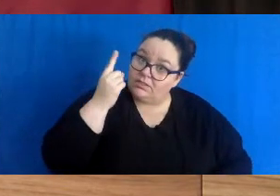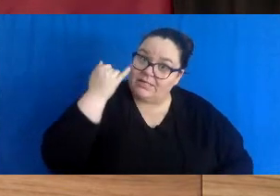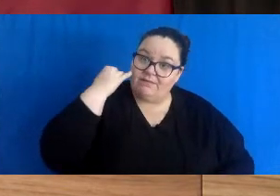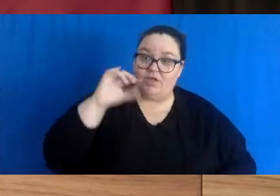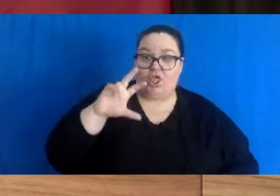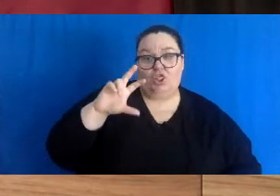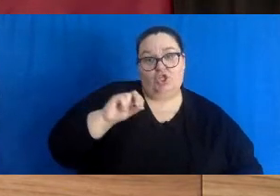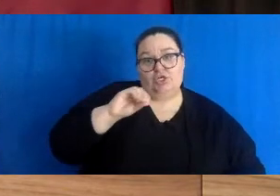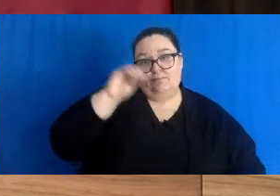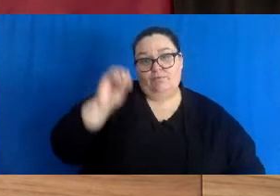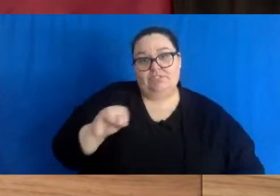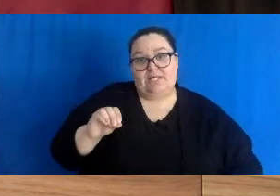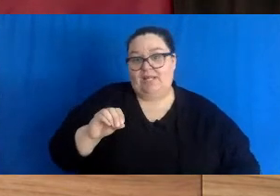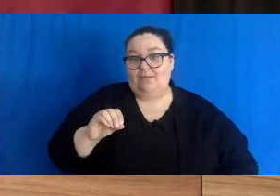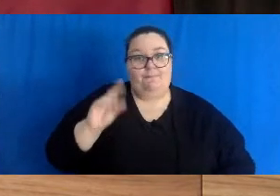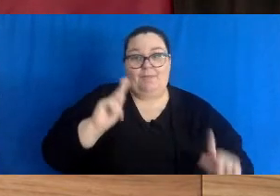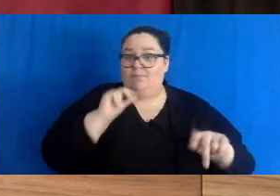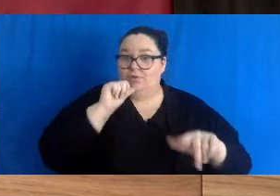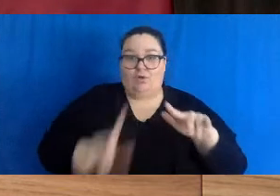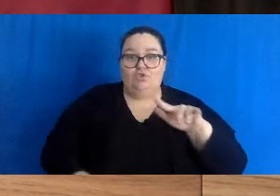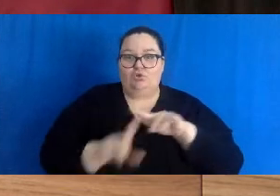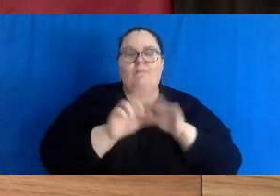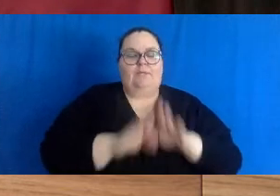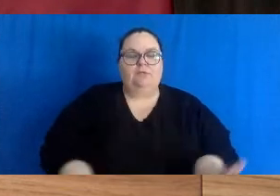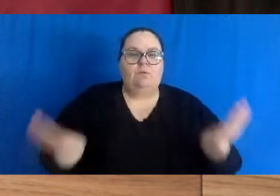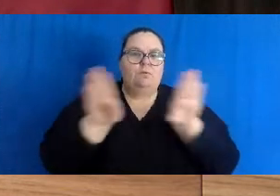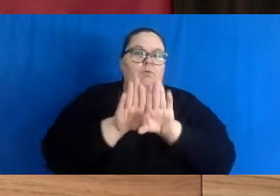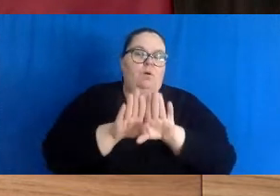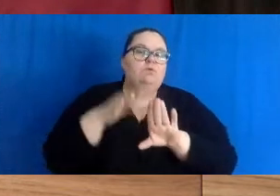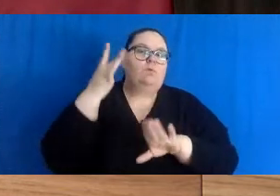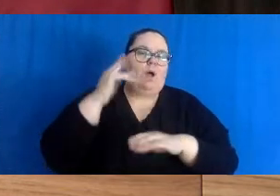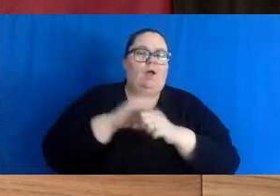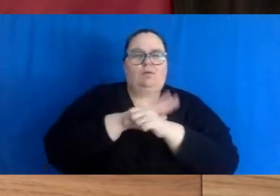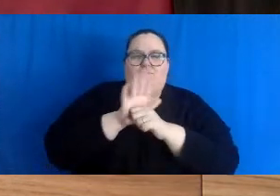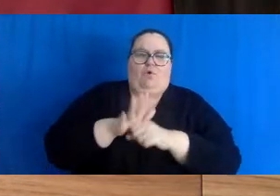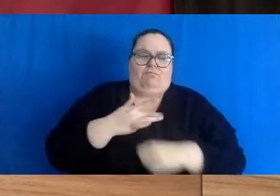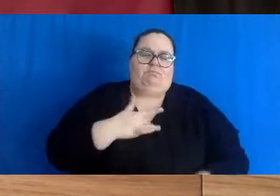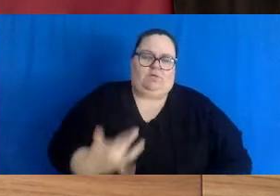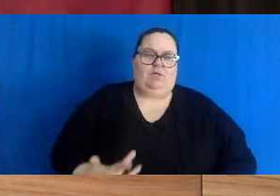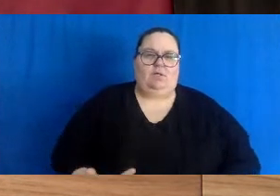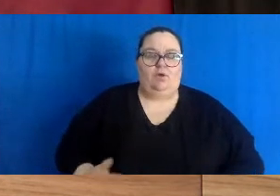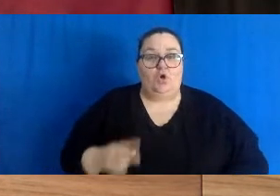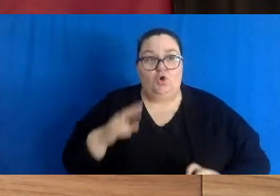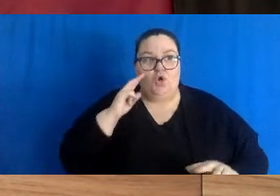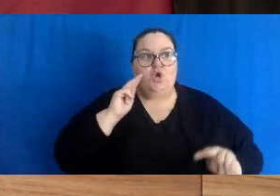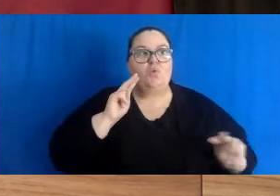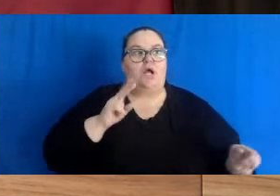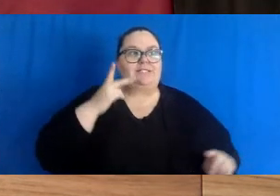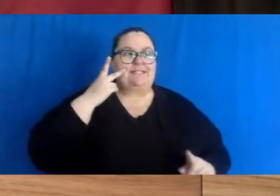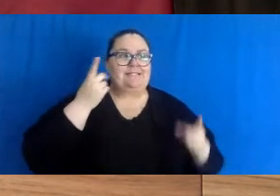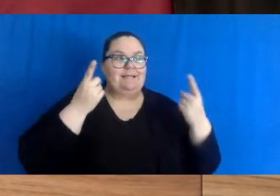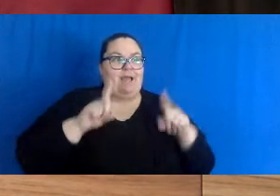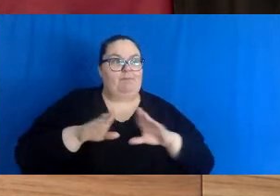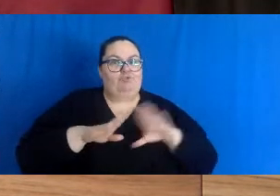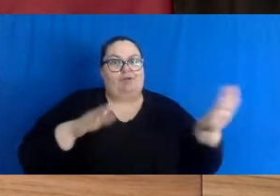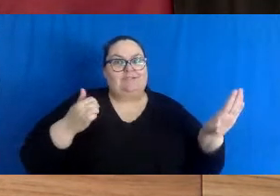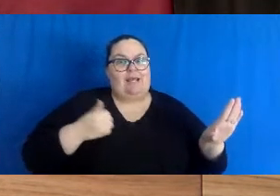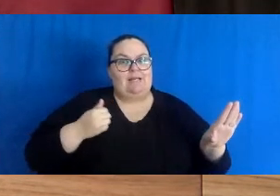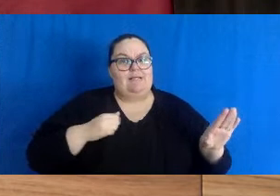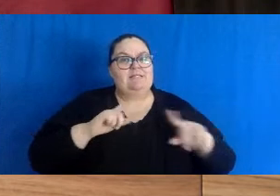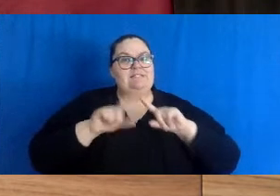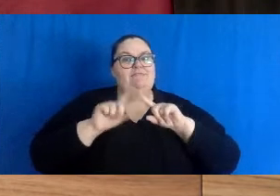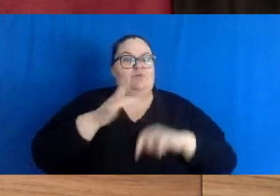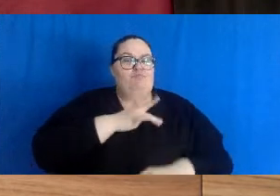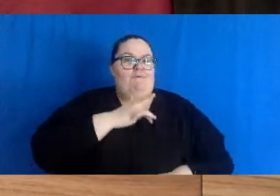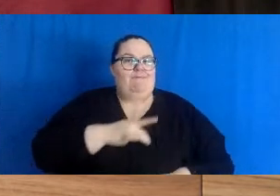absenteeism rate, then they will close. You know, we're watching this play out in real time across the country. We're